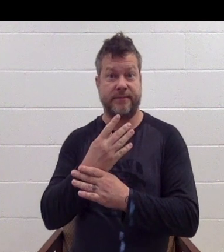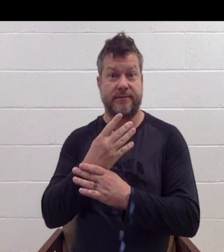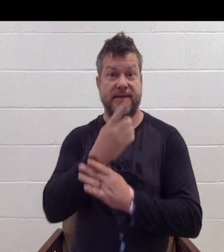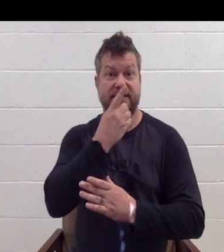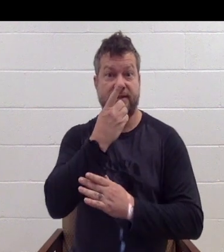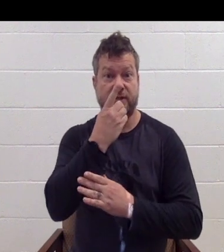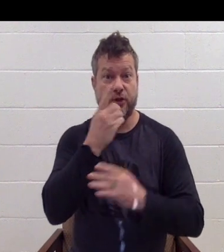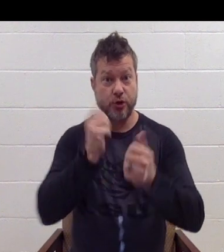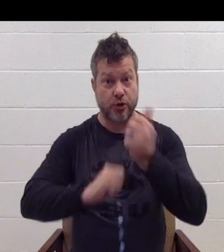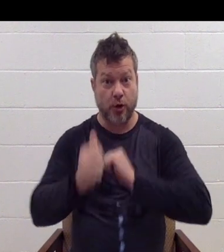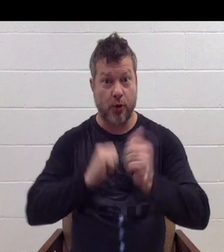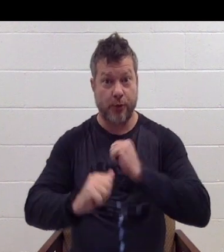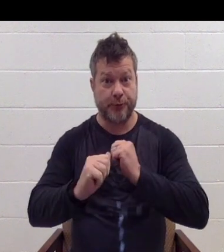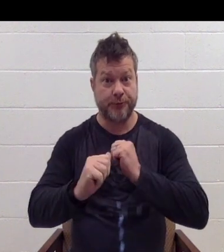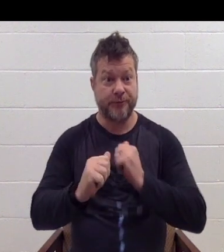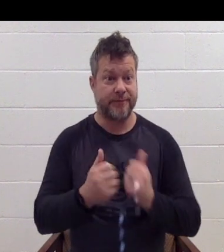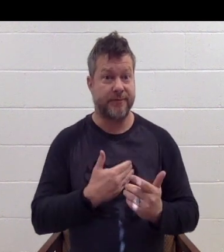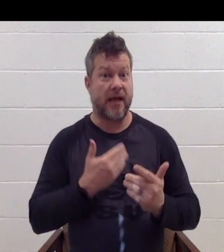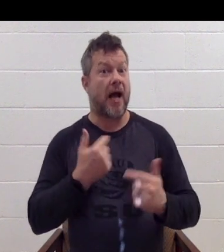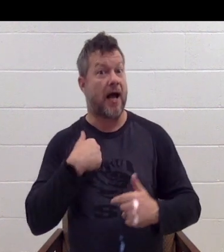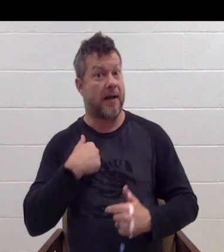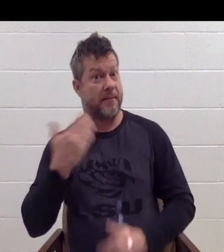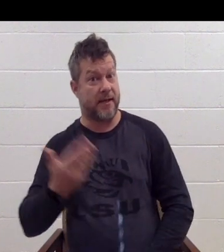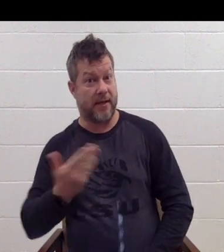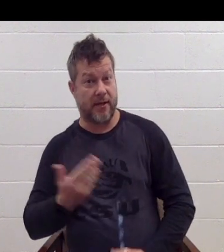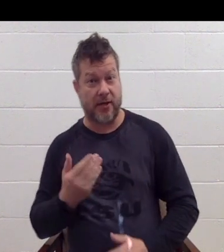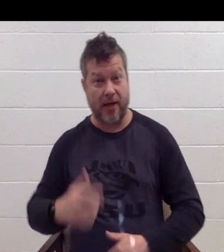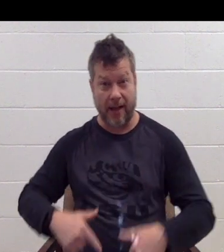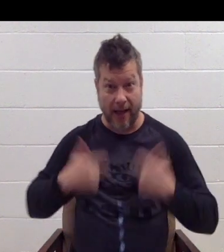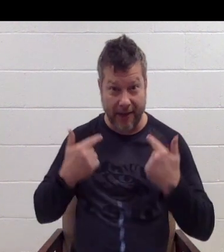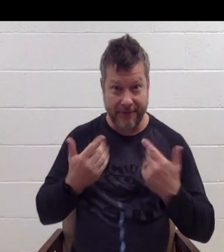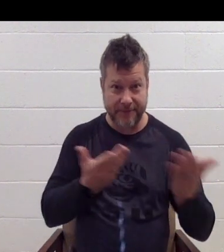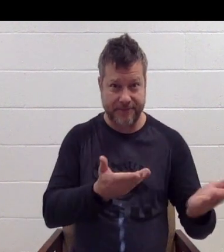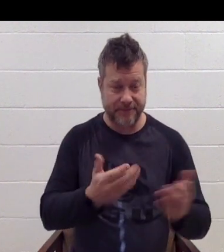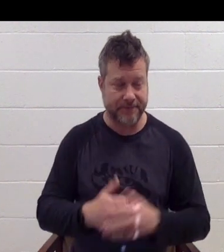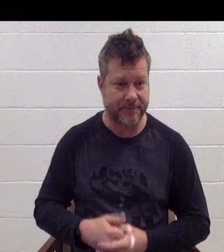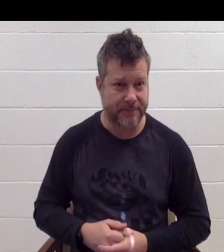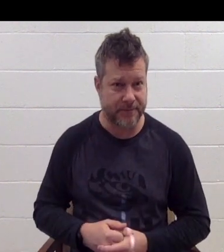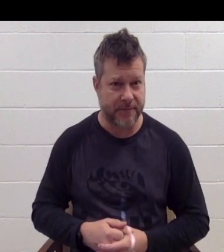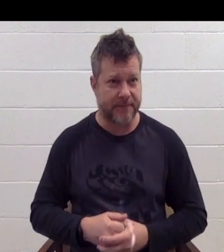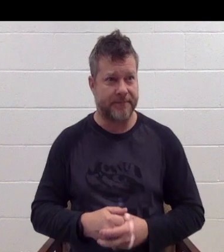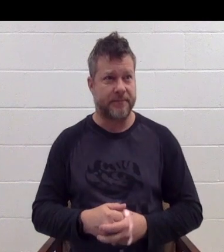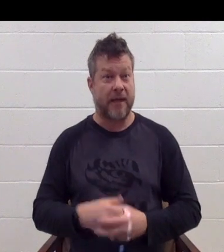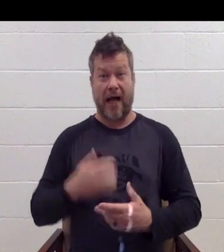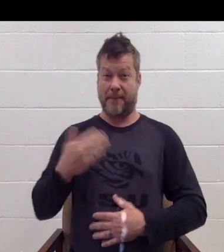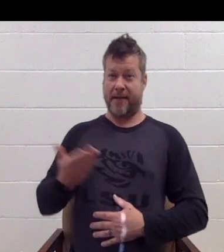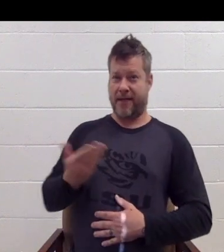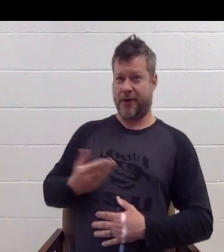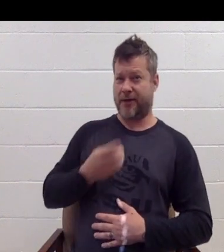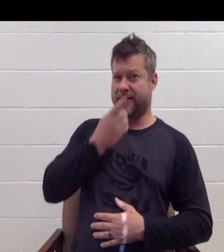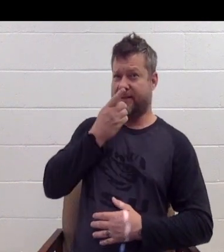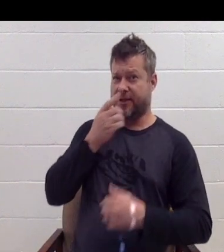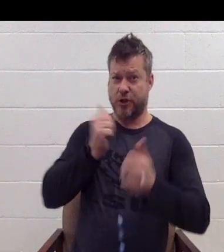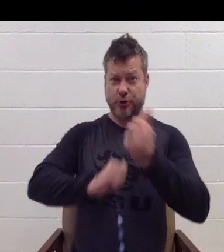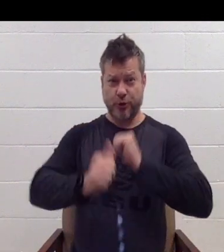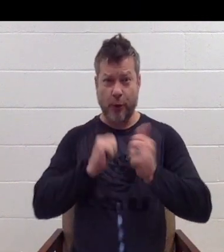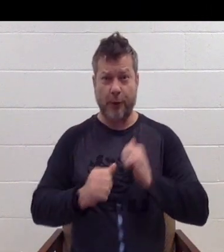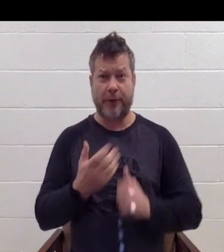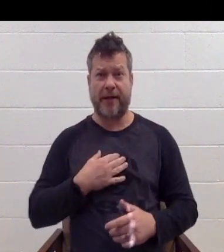Hi, I'm on the dinner show, and the Rock Band is playing music, and everybody is enjoying their booth.